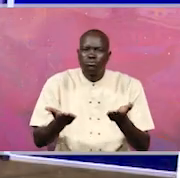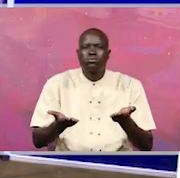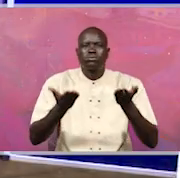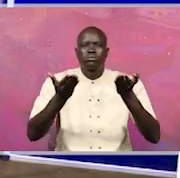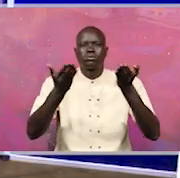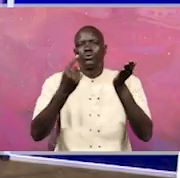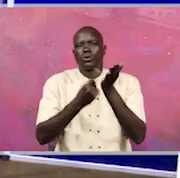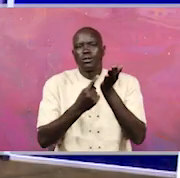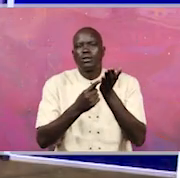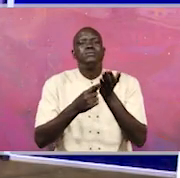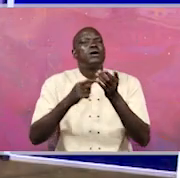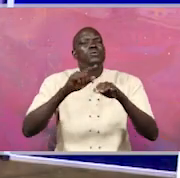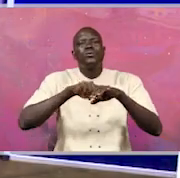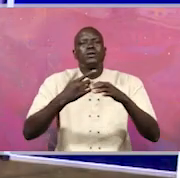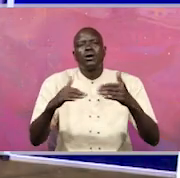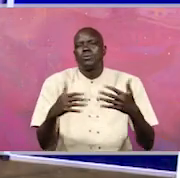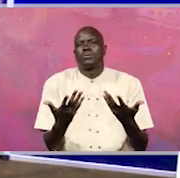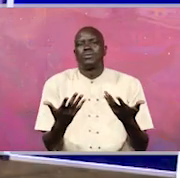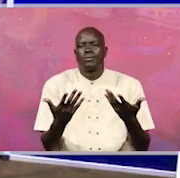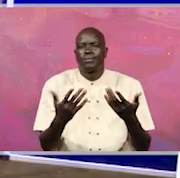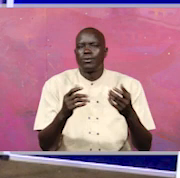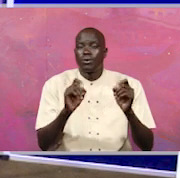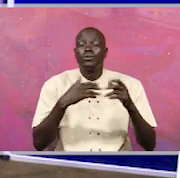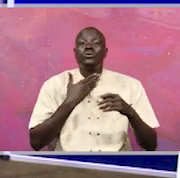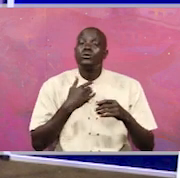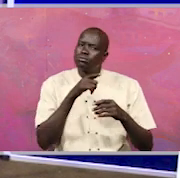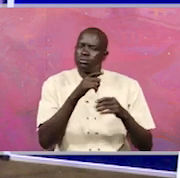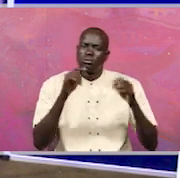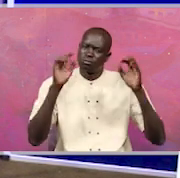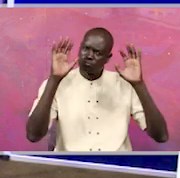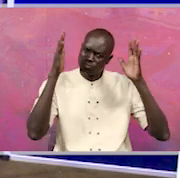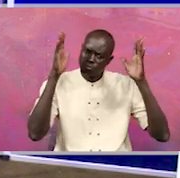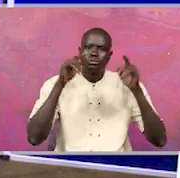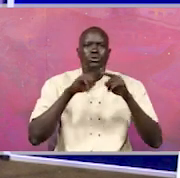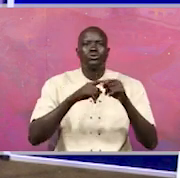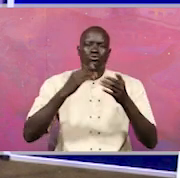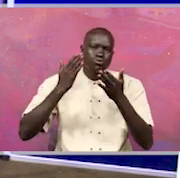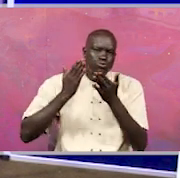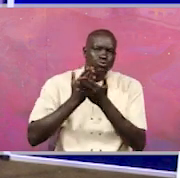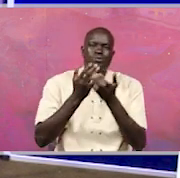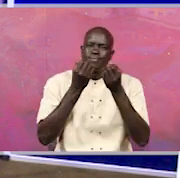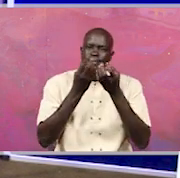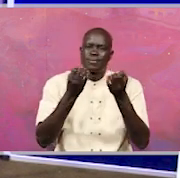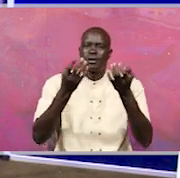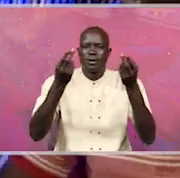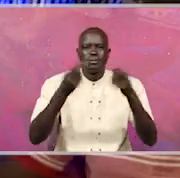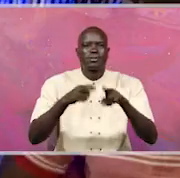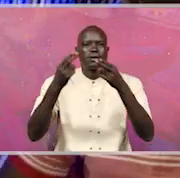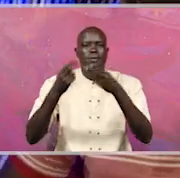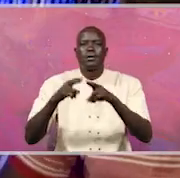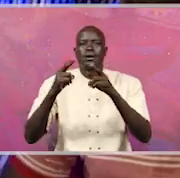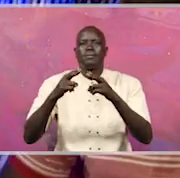sublimity? Okay, honorable. I want you to appreciate this fact. Honorable. That a lot has happened in these last